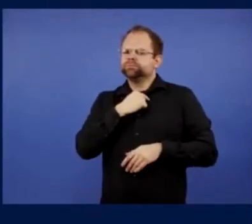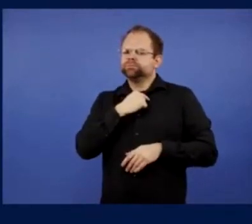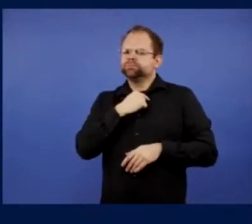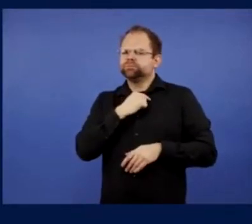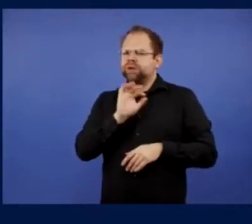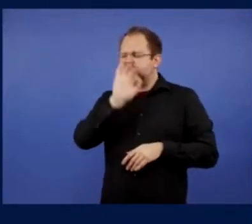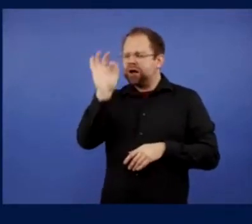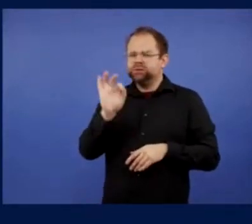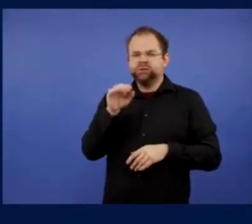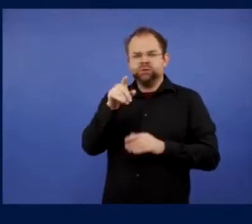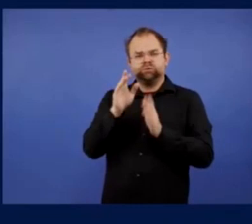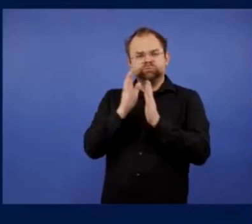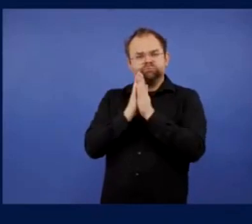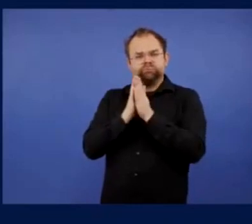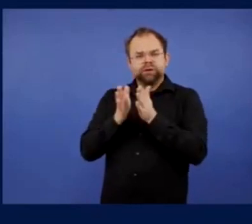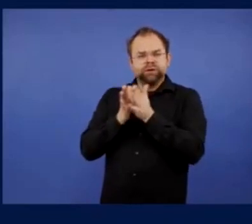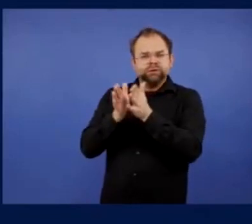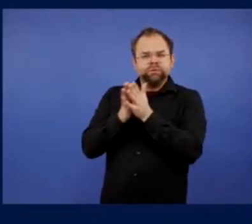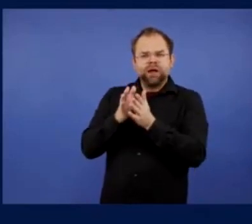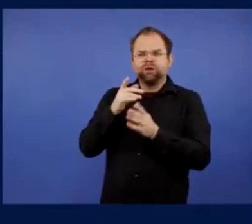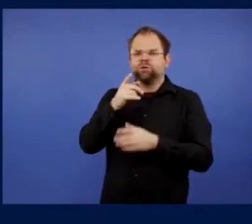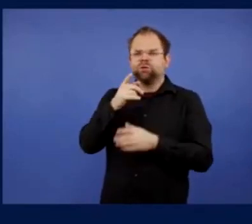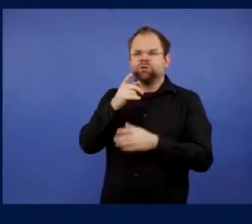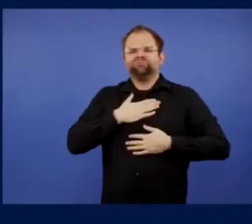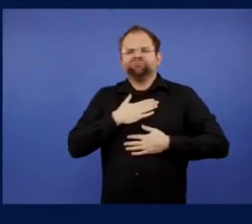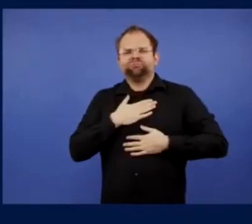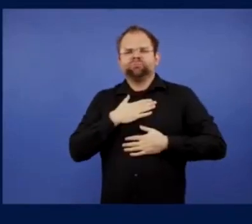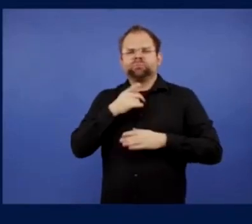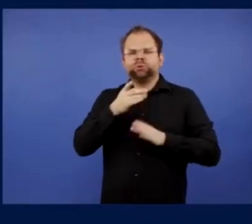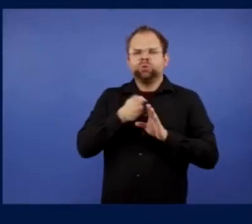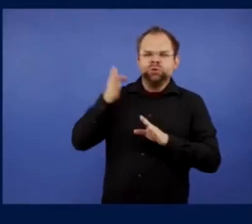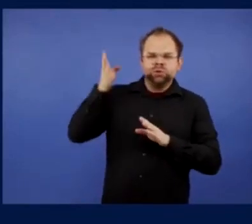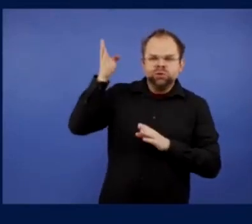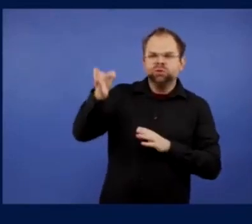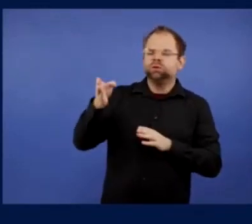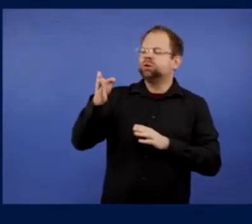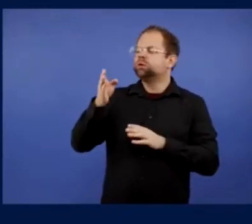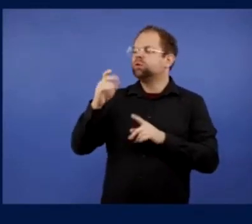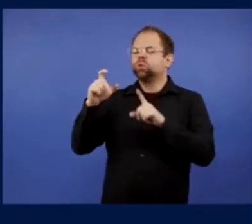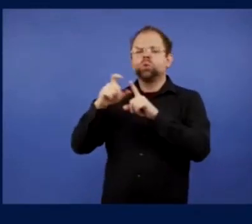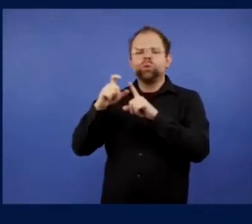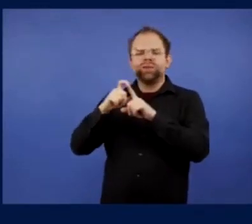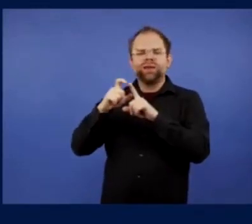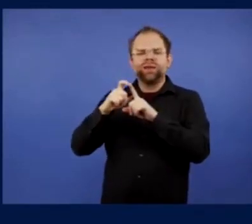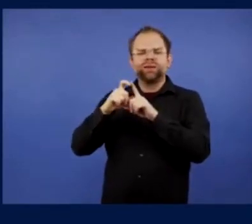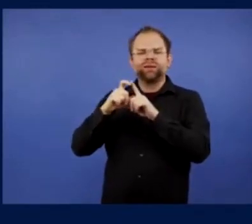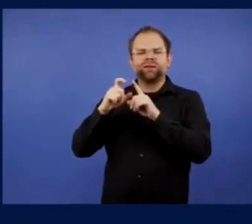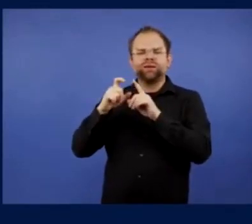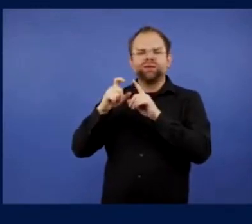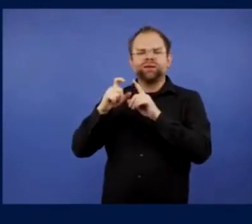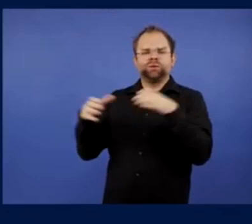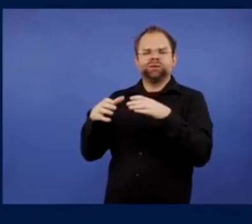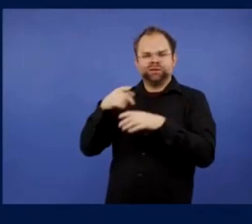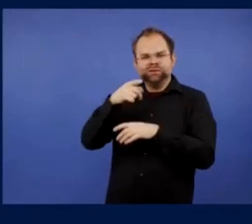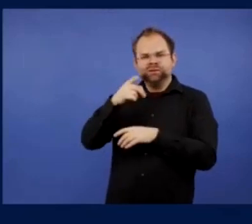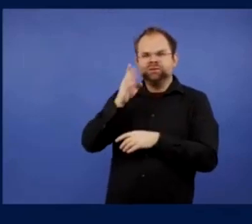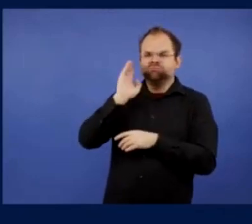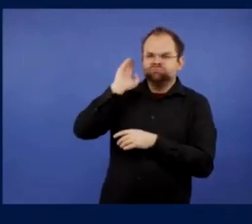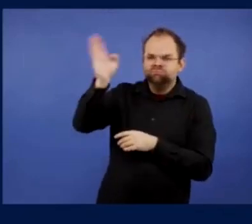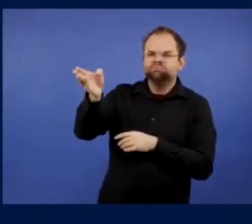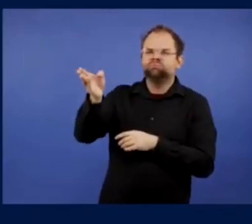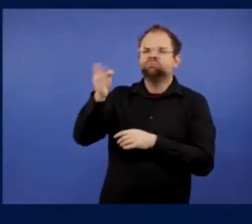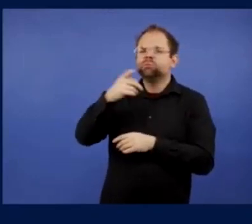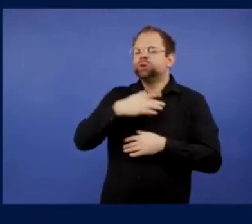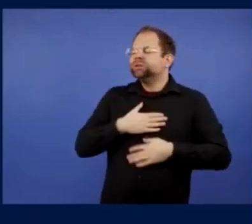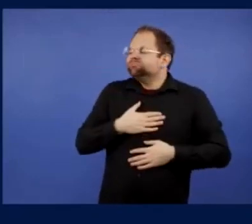I, I just, I just love, you know, I love waking up in the morning on, on an away day, knowing that you're going to be traveling to